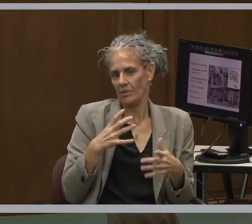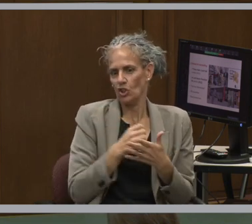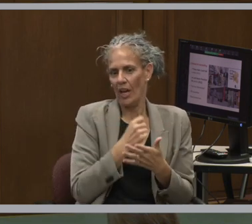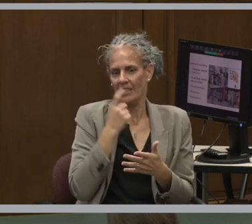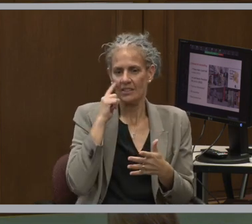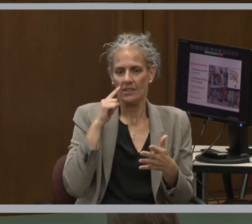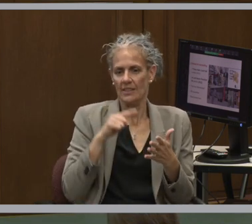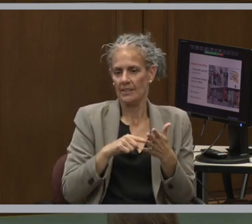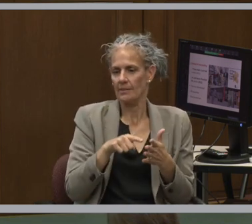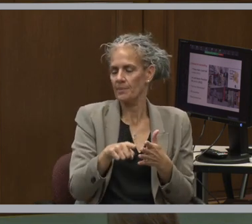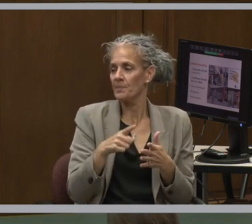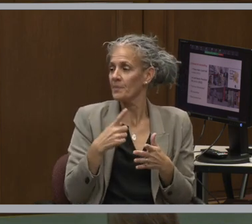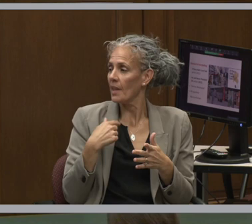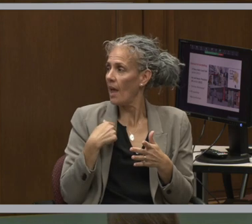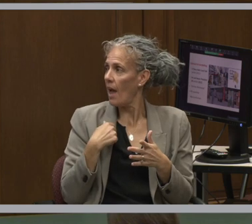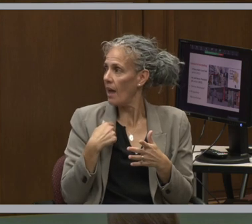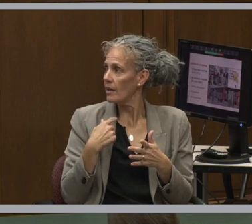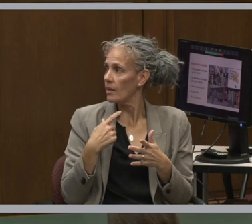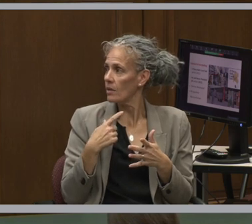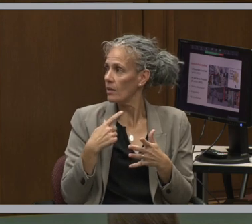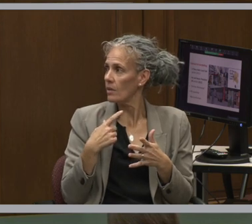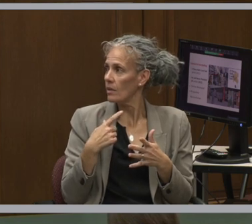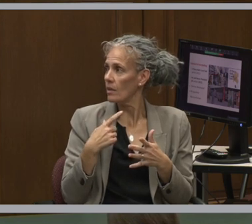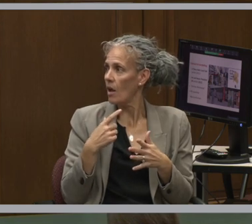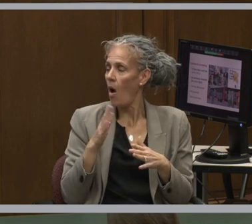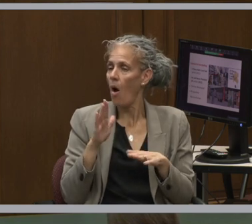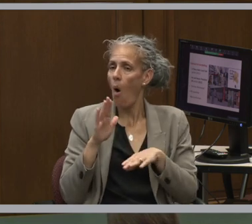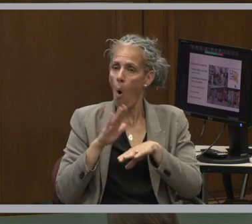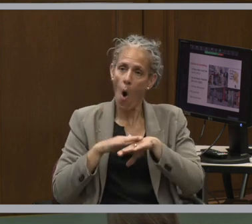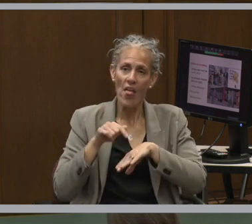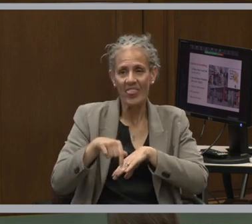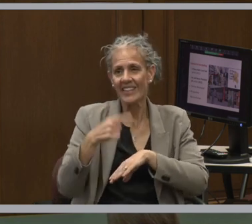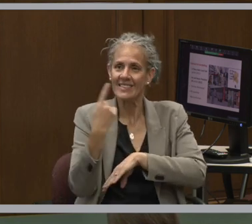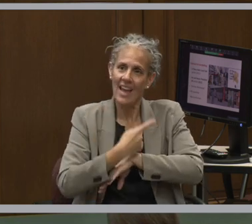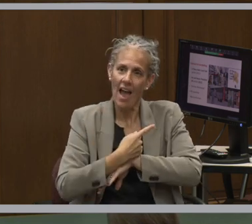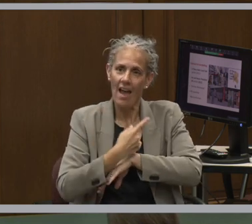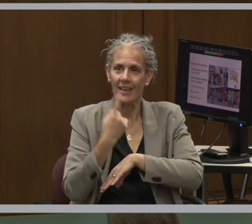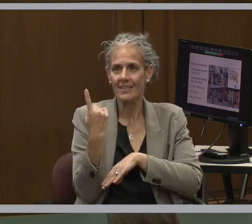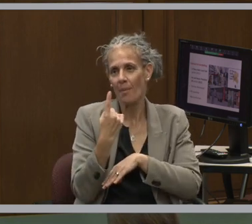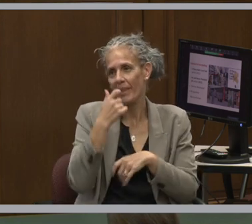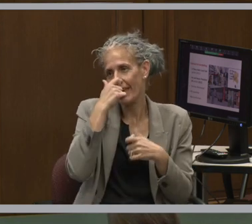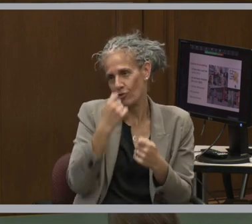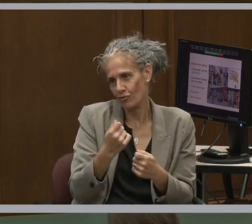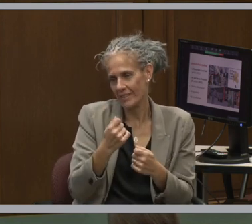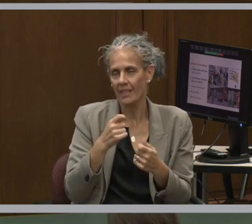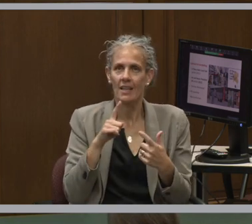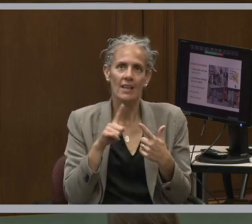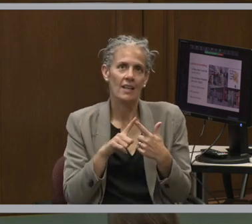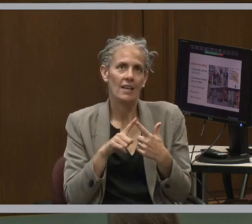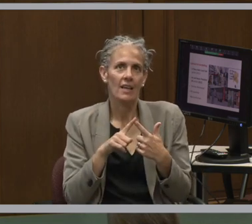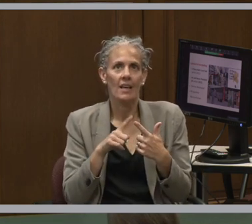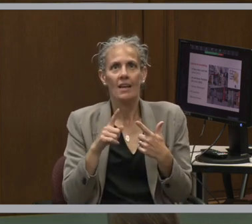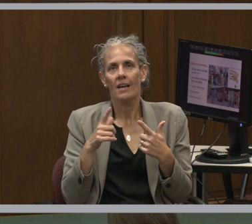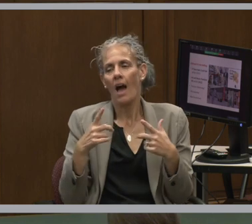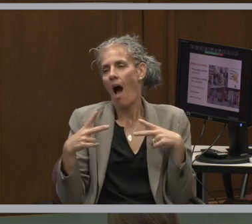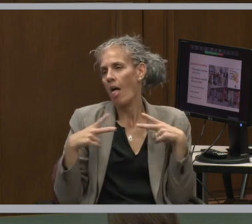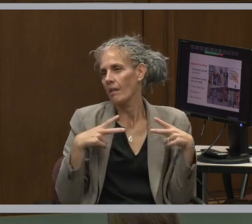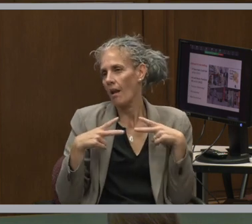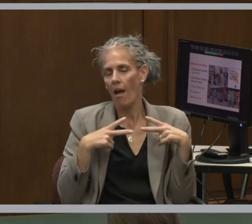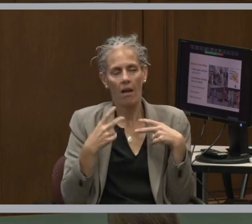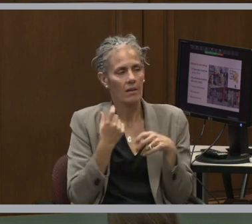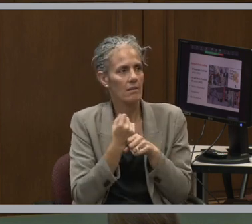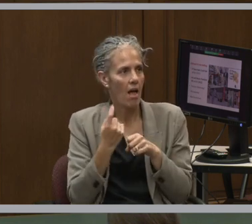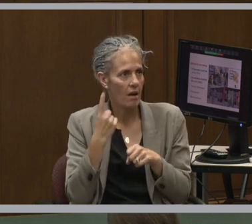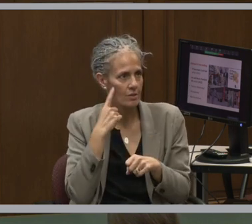And so we've done everything from on this day, something interesting that we found, to around the holidays last